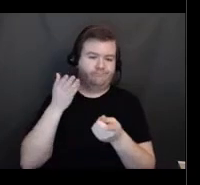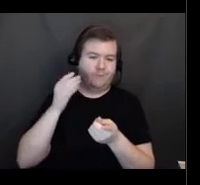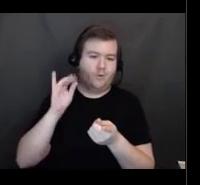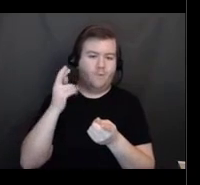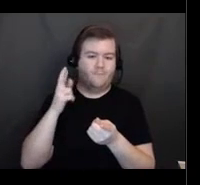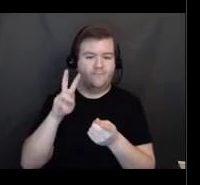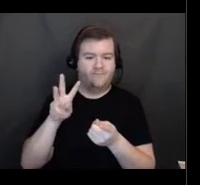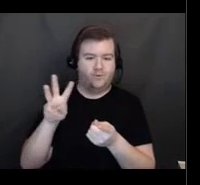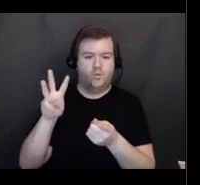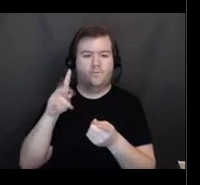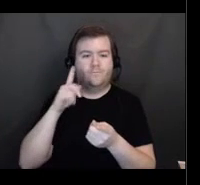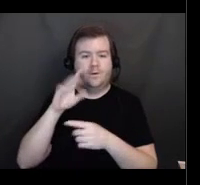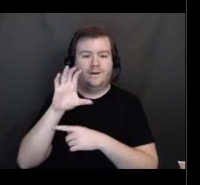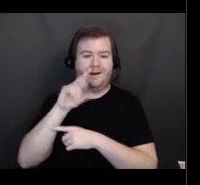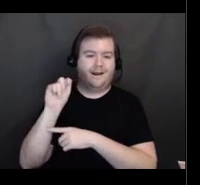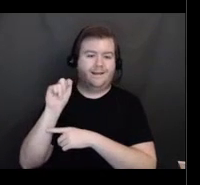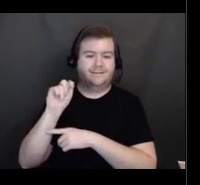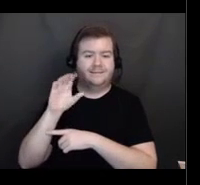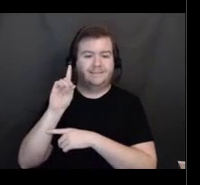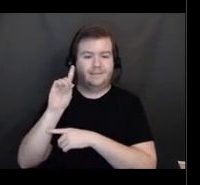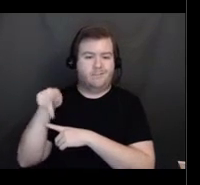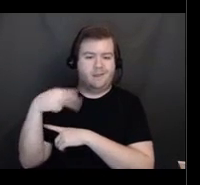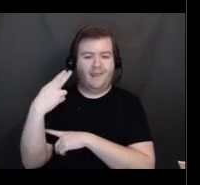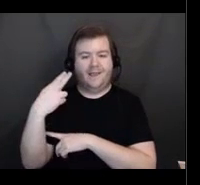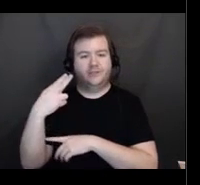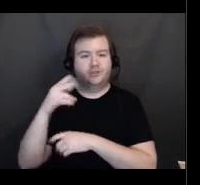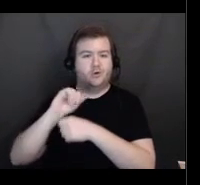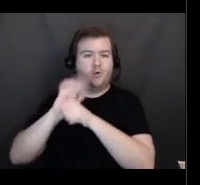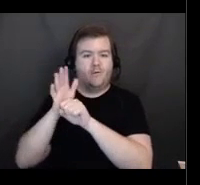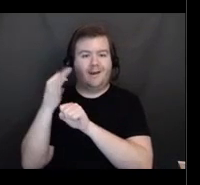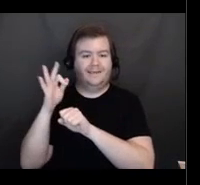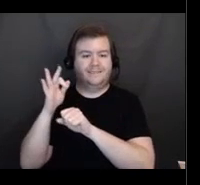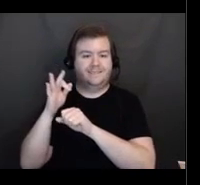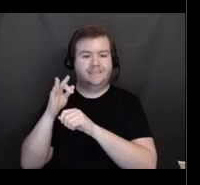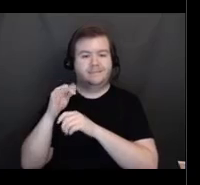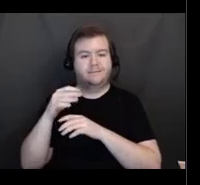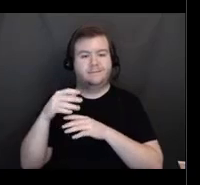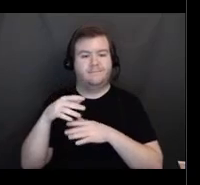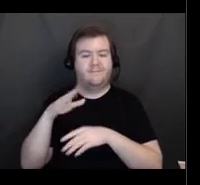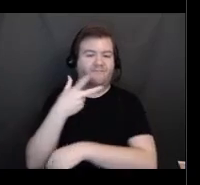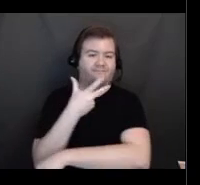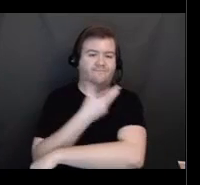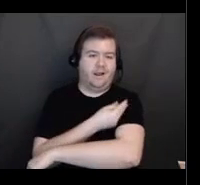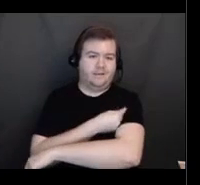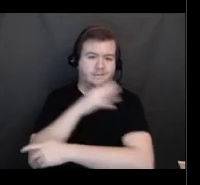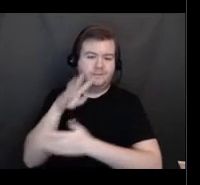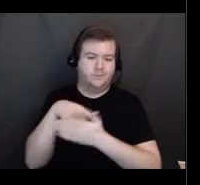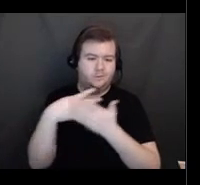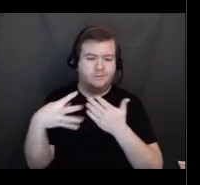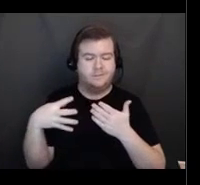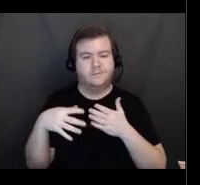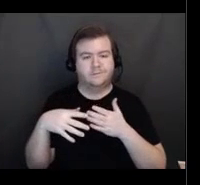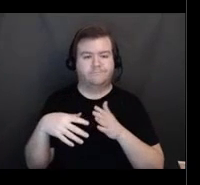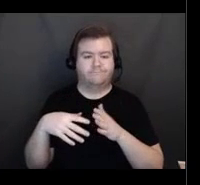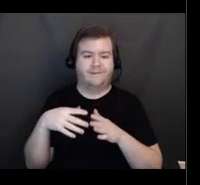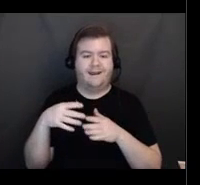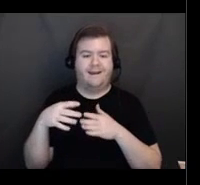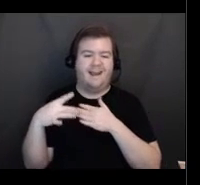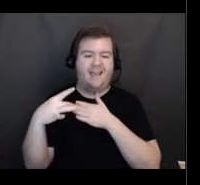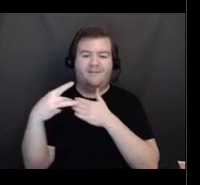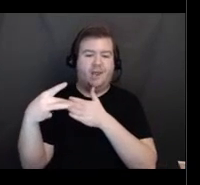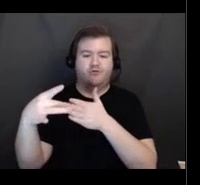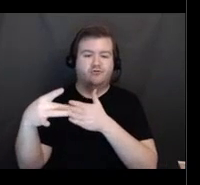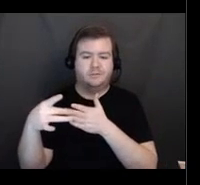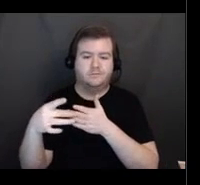Vaccine Scheduling Navigator's Guide. A little housekeeping first.